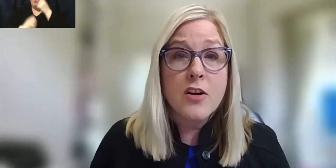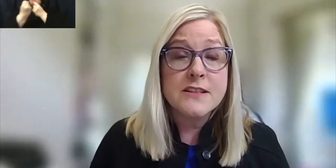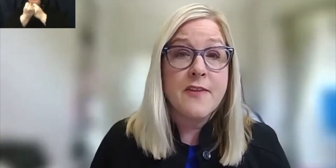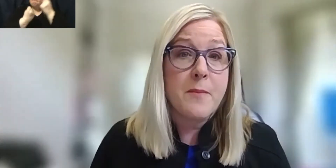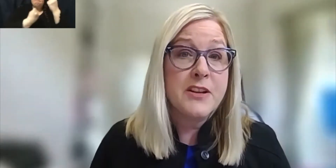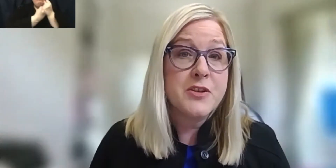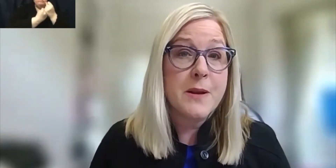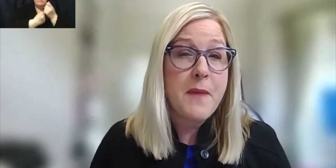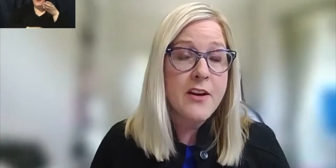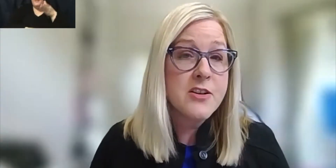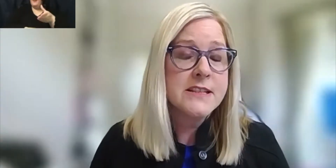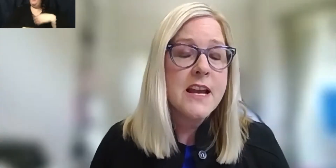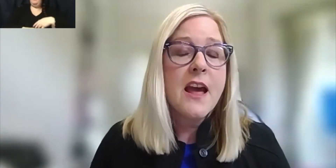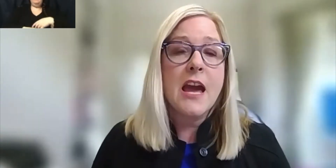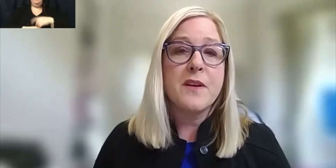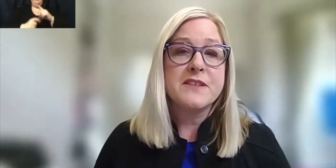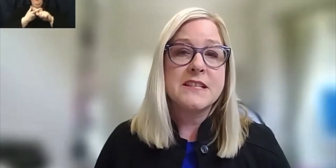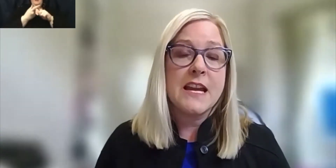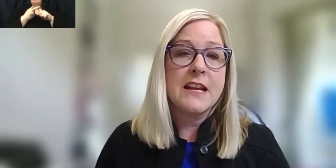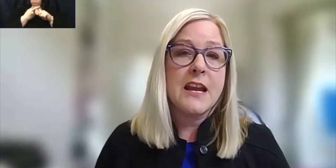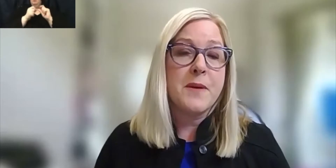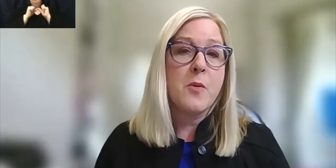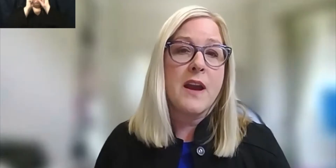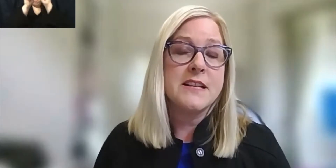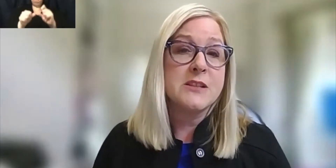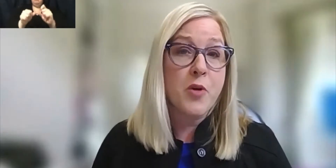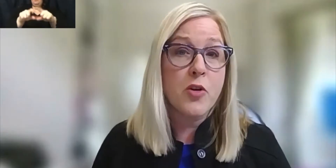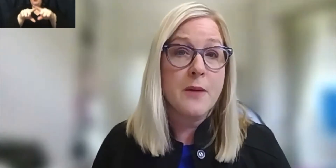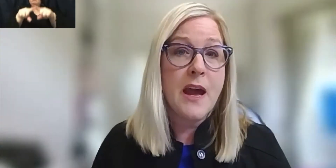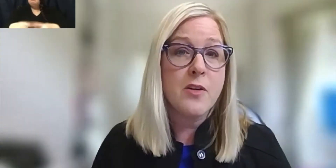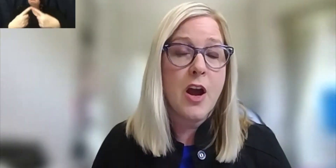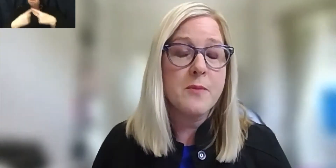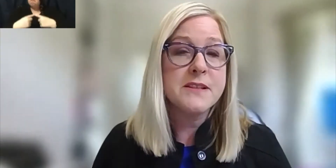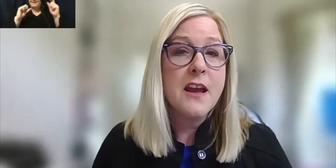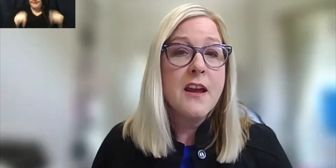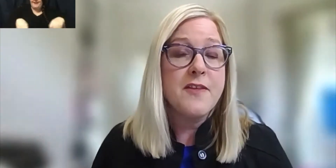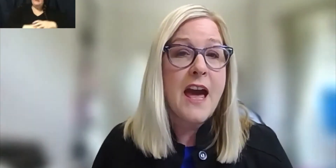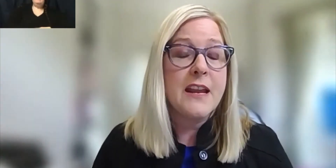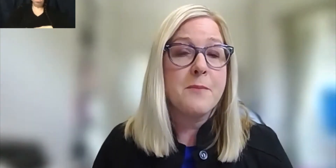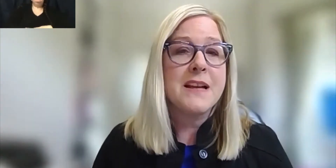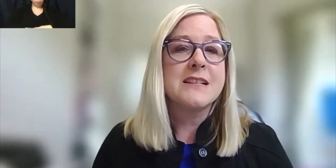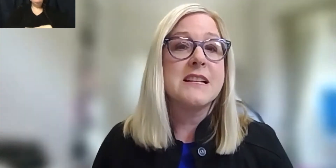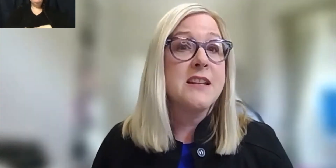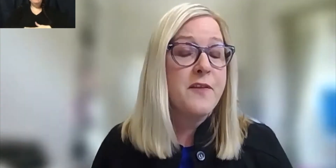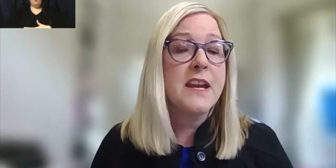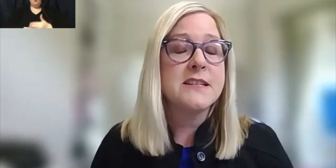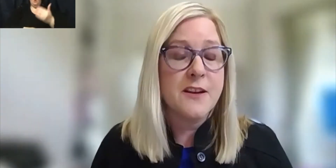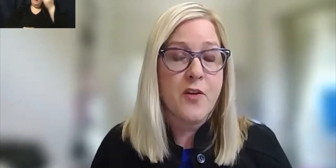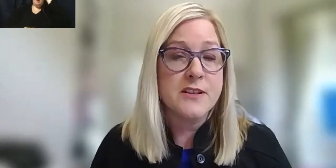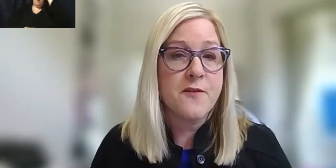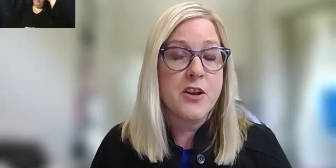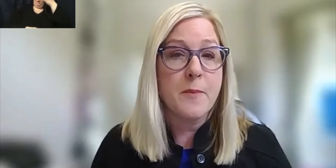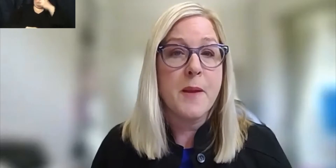hearts that mentoring matters and we've seen in PYD's program outcomes that it makes a significant